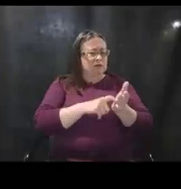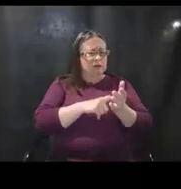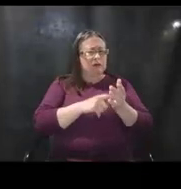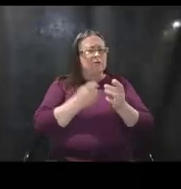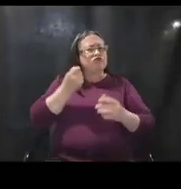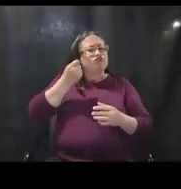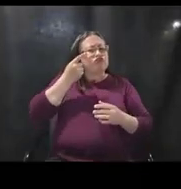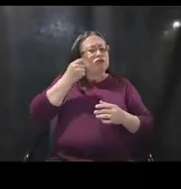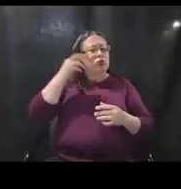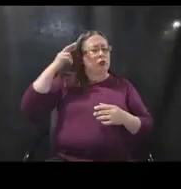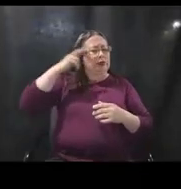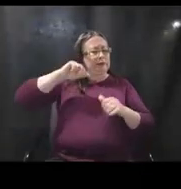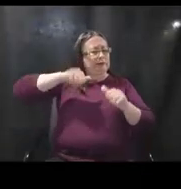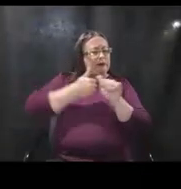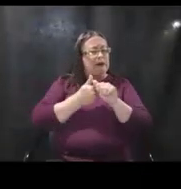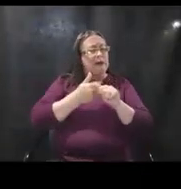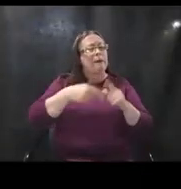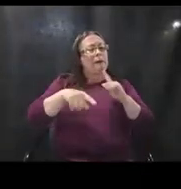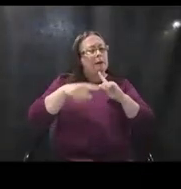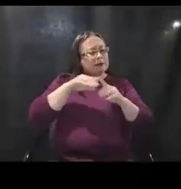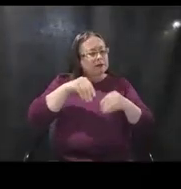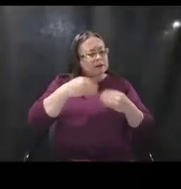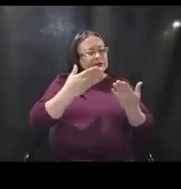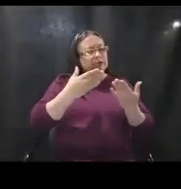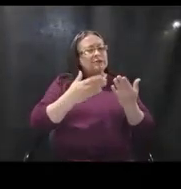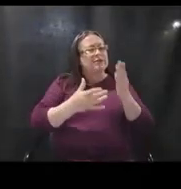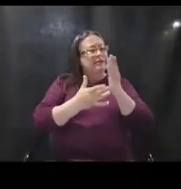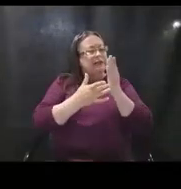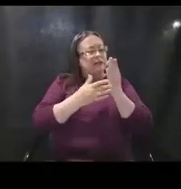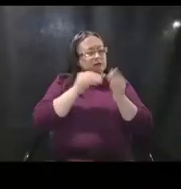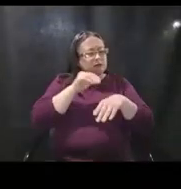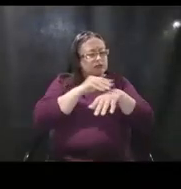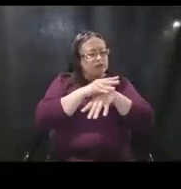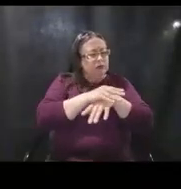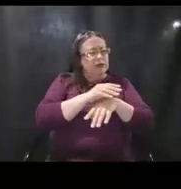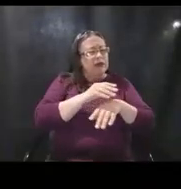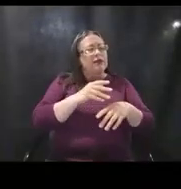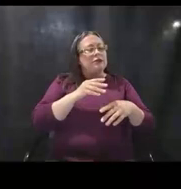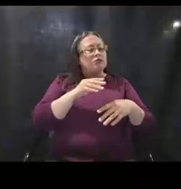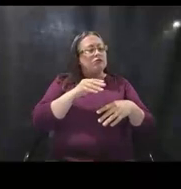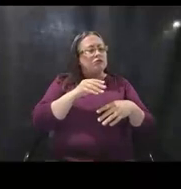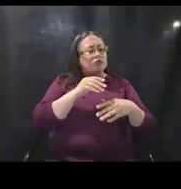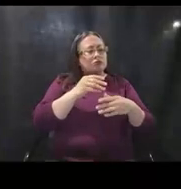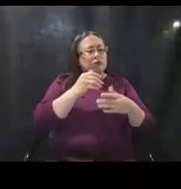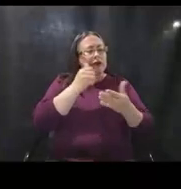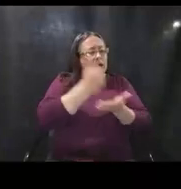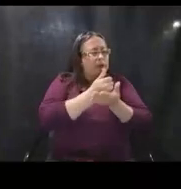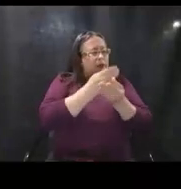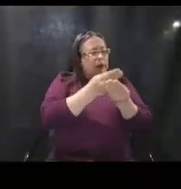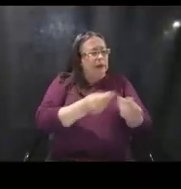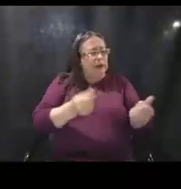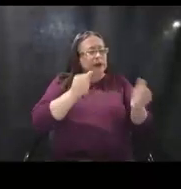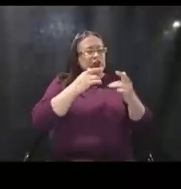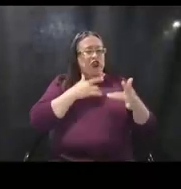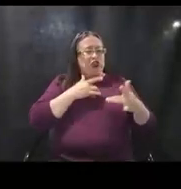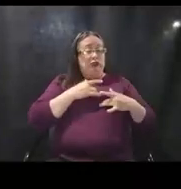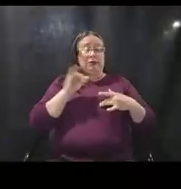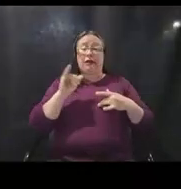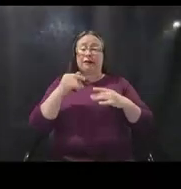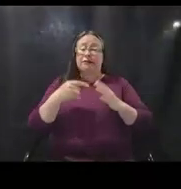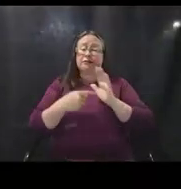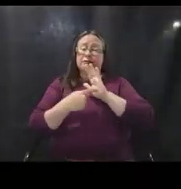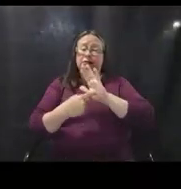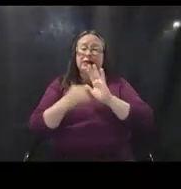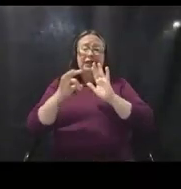and provide some technical advice and recommendations to resolve those identified concerns. So, for example, if a submission